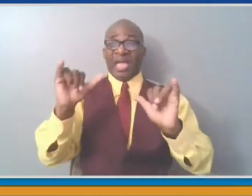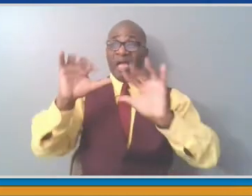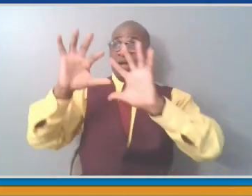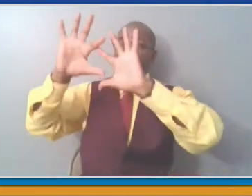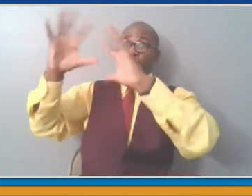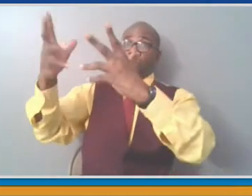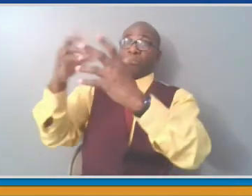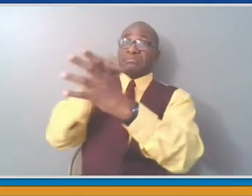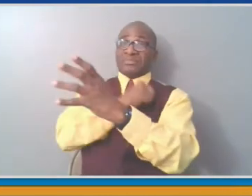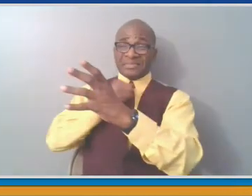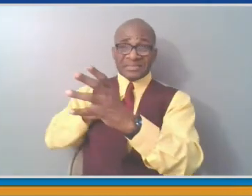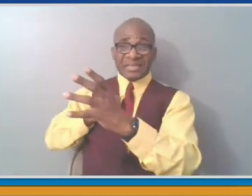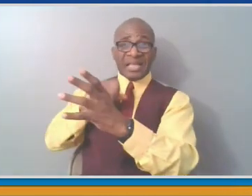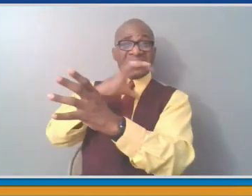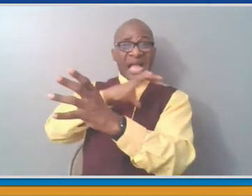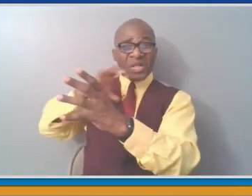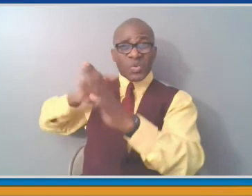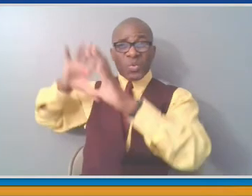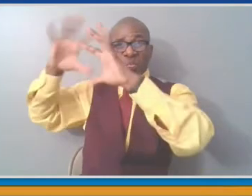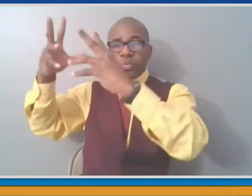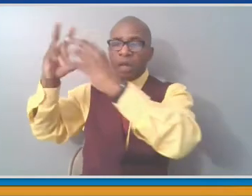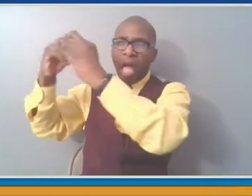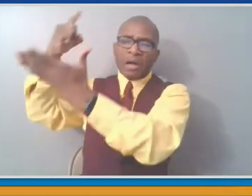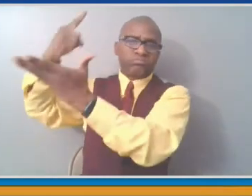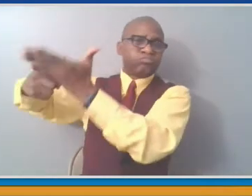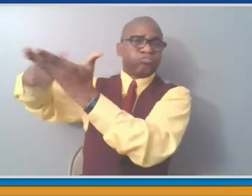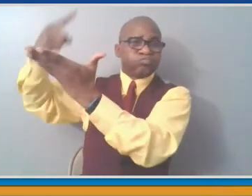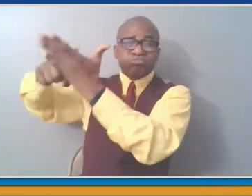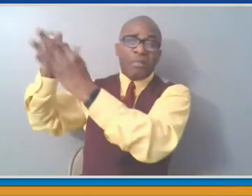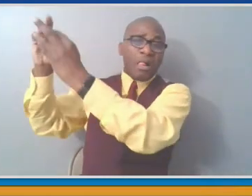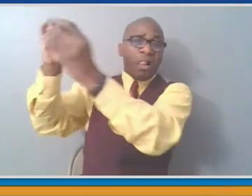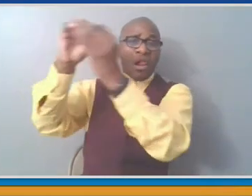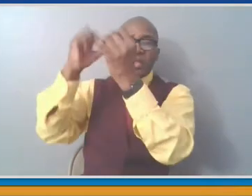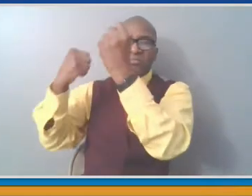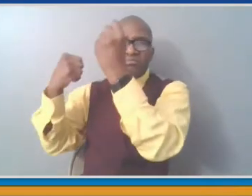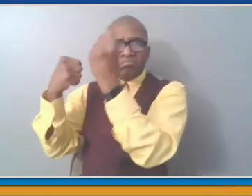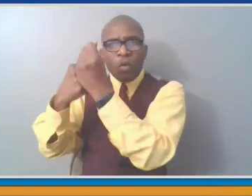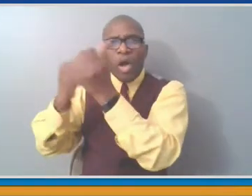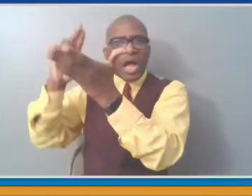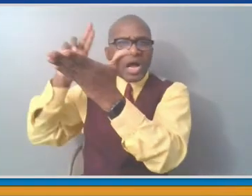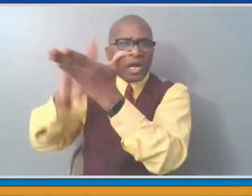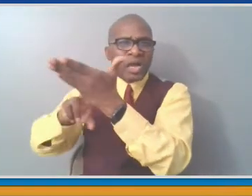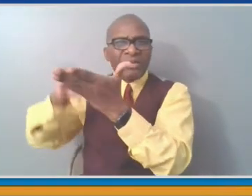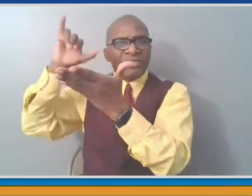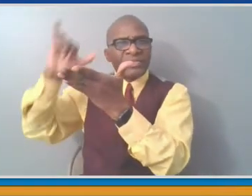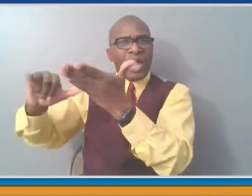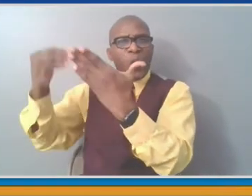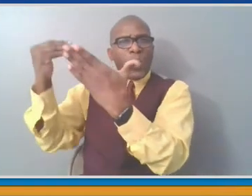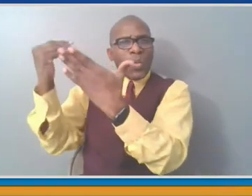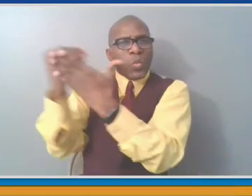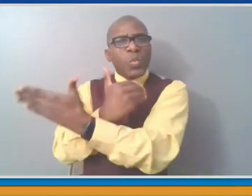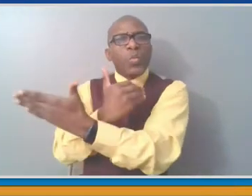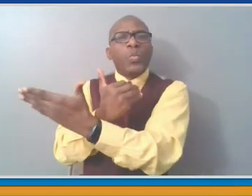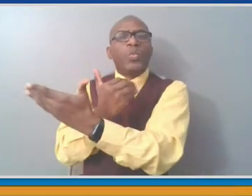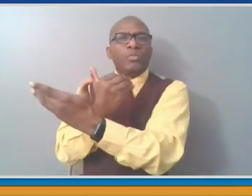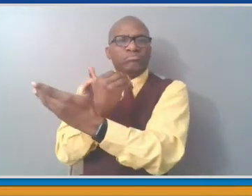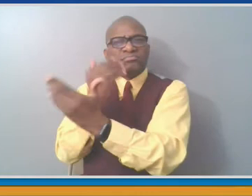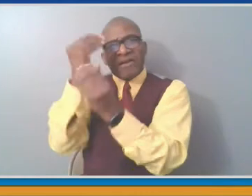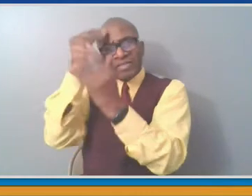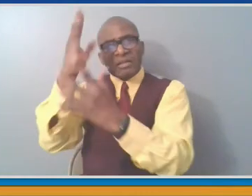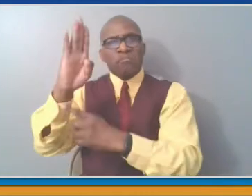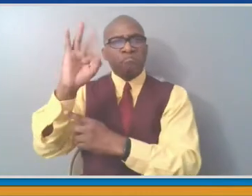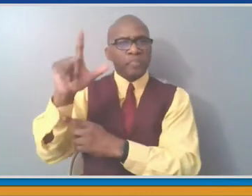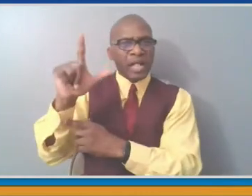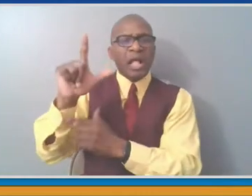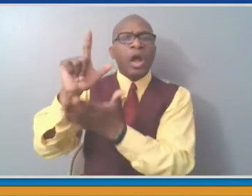Maloney, have all been supportive of that. And they understand that restoration of this deduction is not giving a benefit to